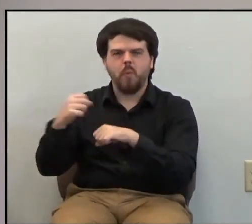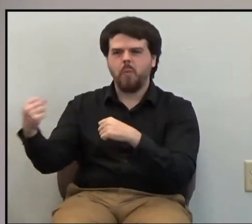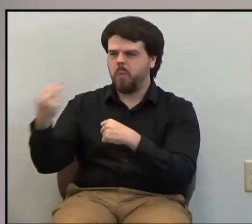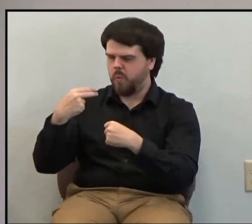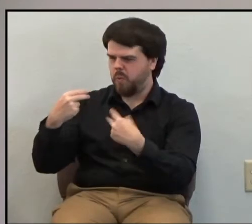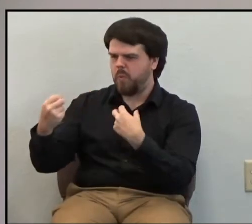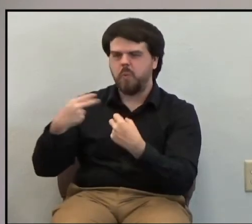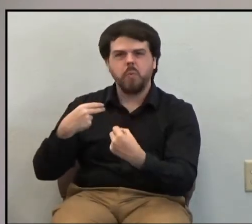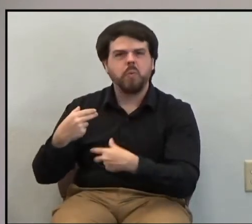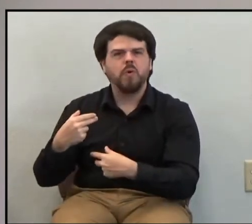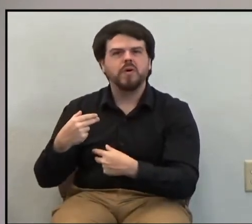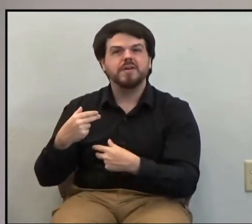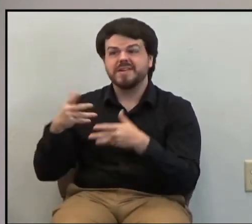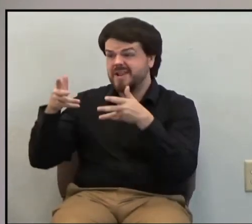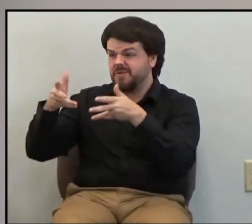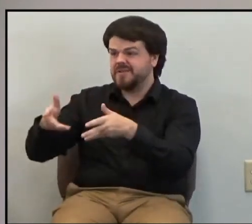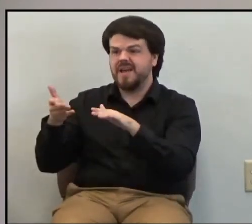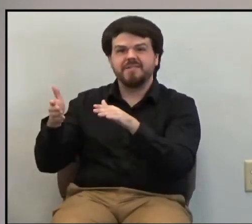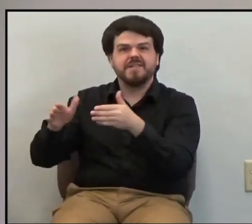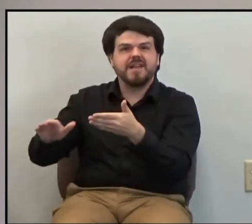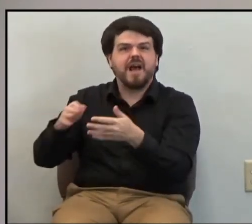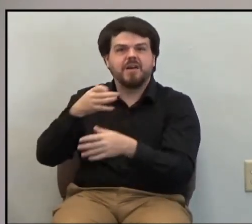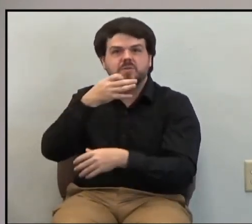But perhaps I'm making too much of Paul